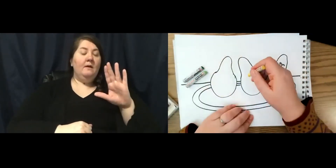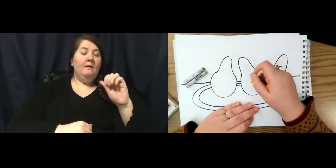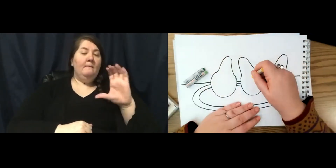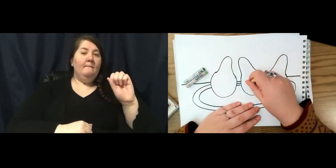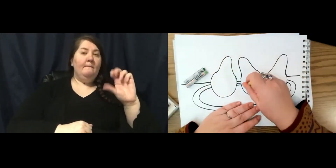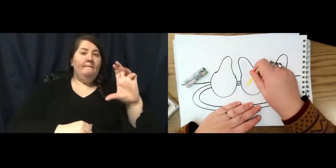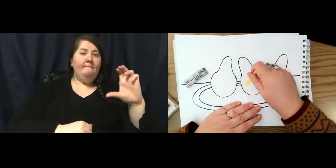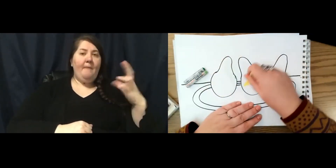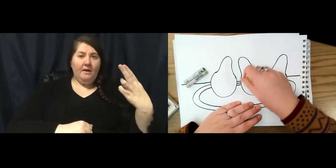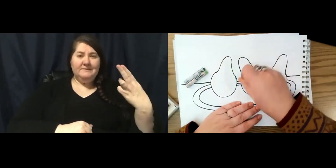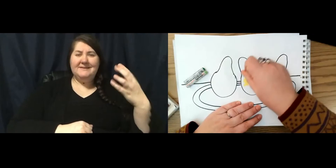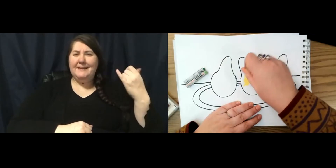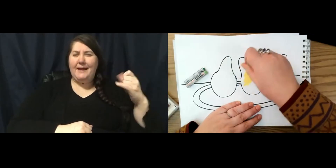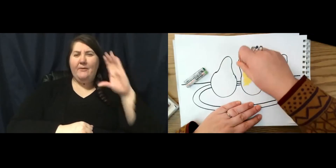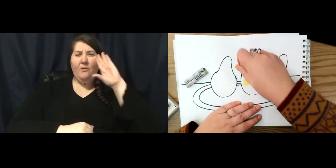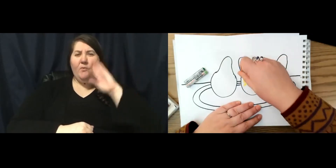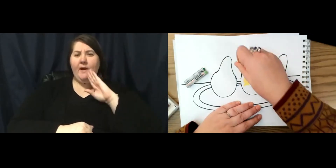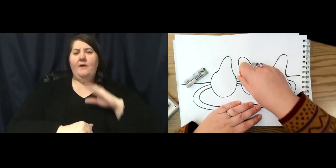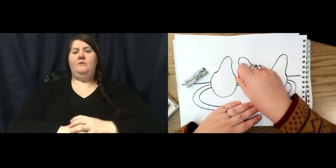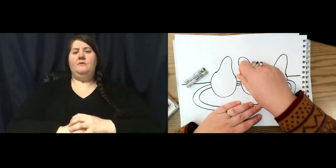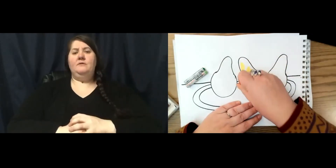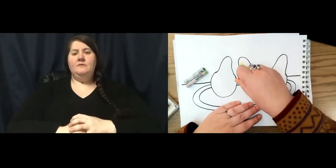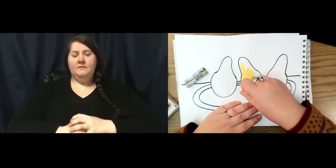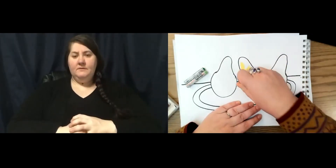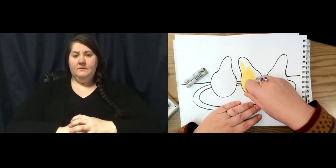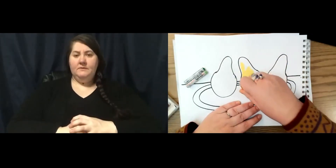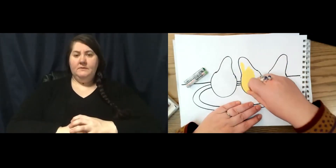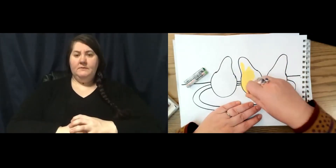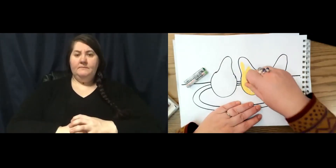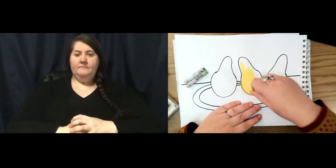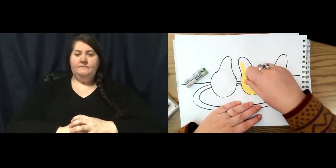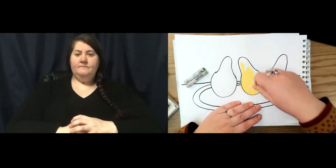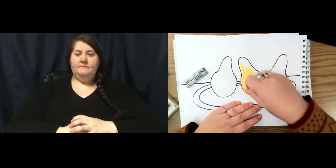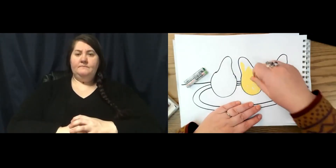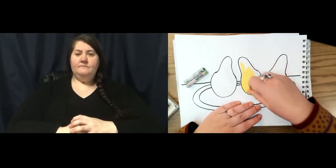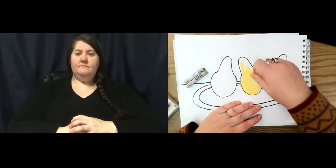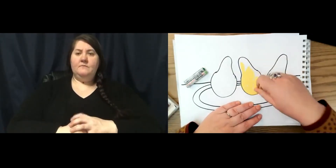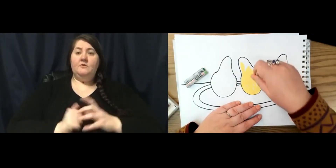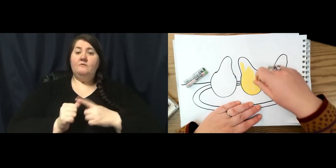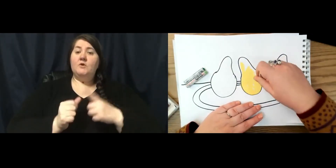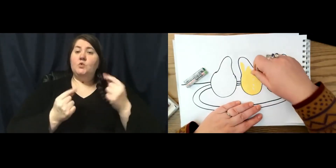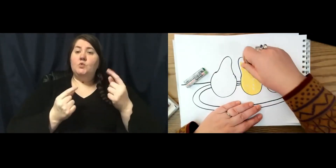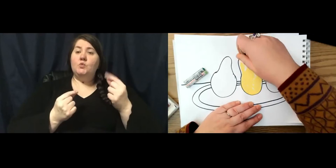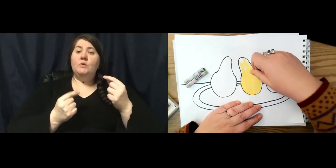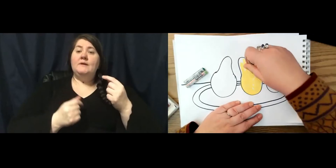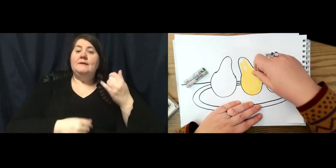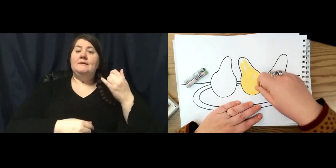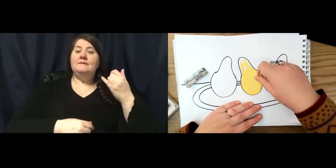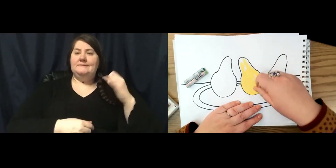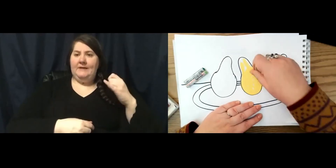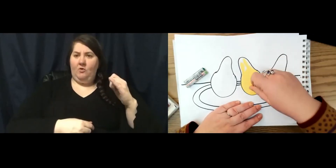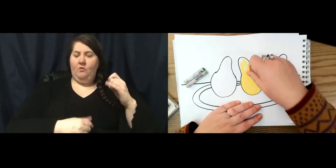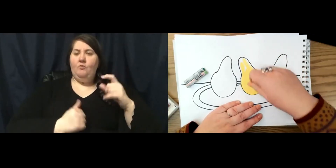yellowy brown ones. The first thing I'm going to do is use my oil pastels to color